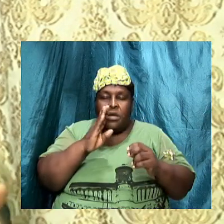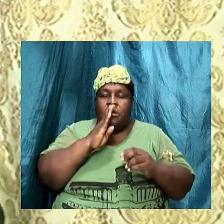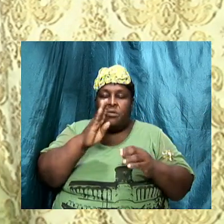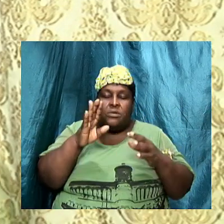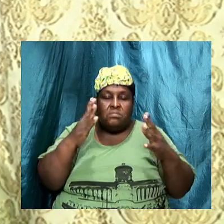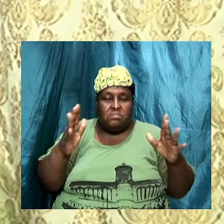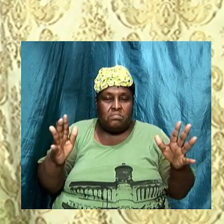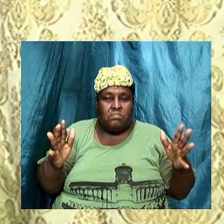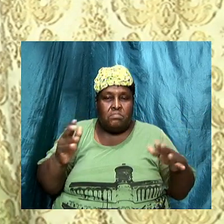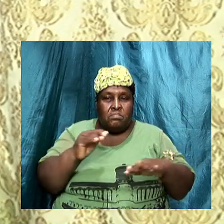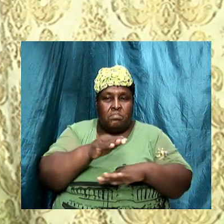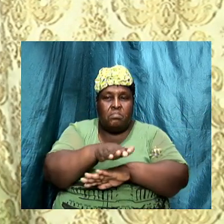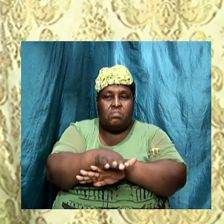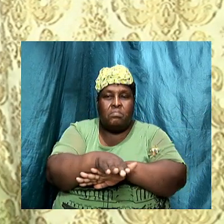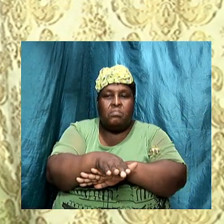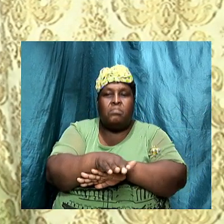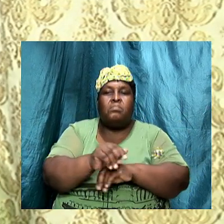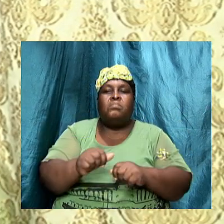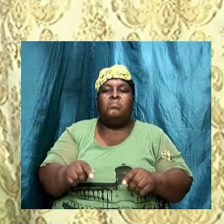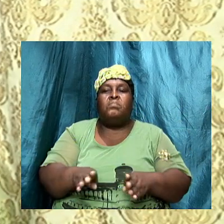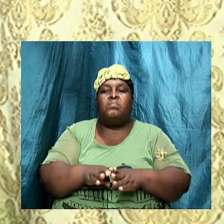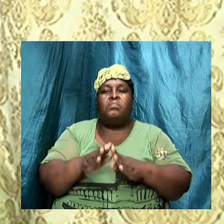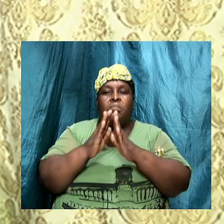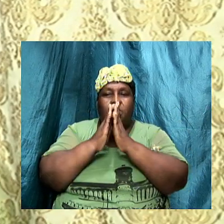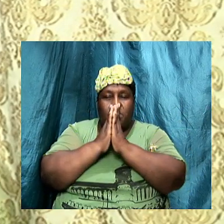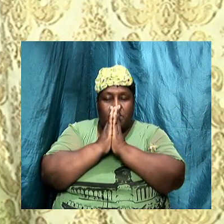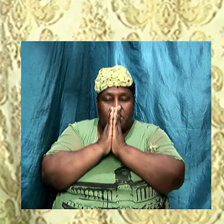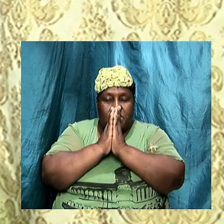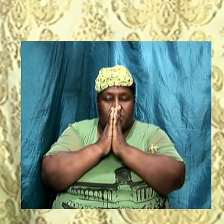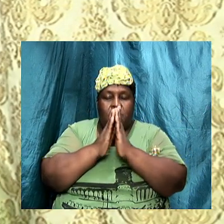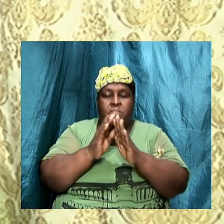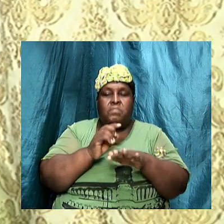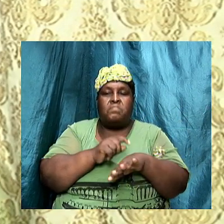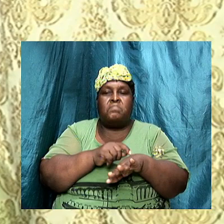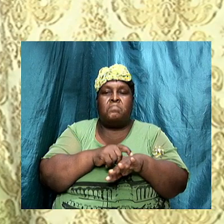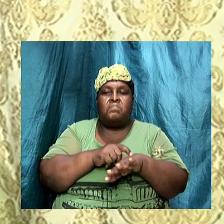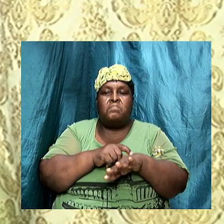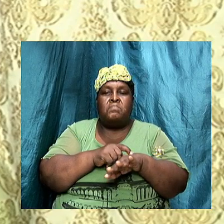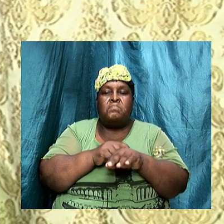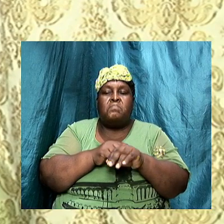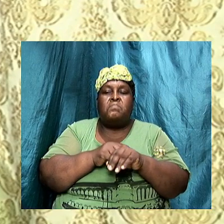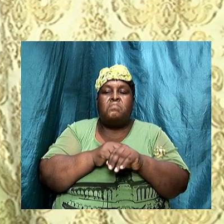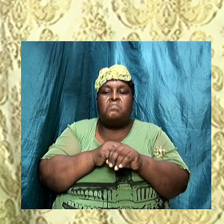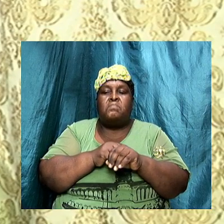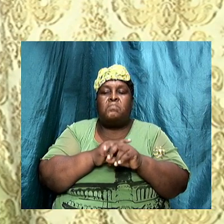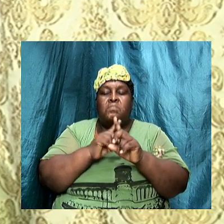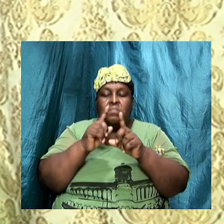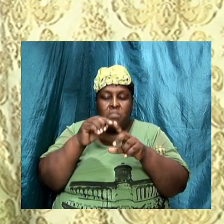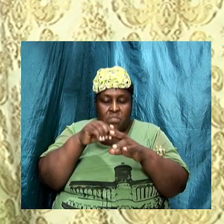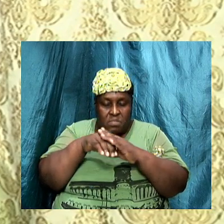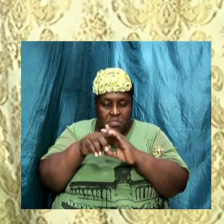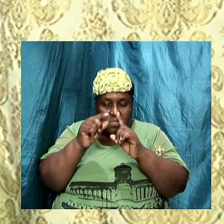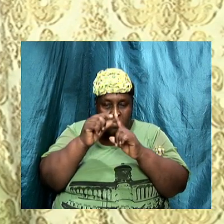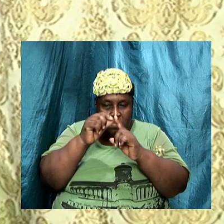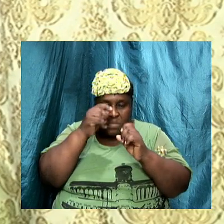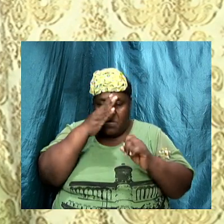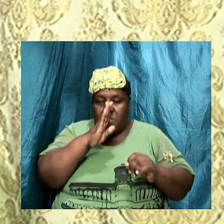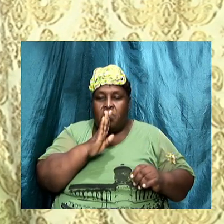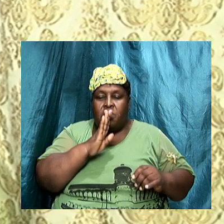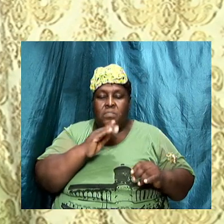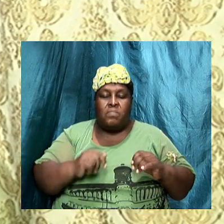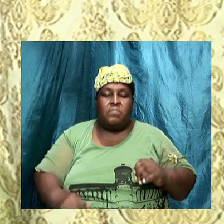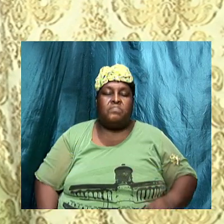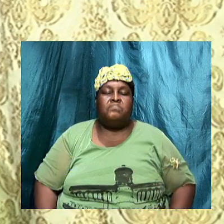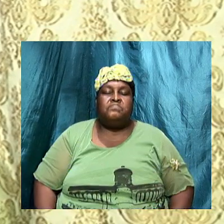As we proceed, I'd like to just breathe a word of prayer. And then we get straight into the word of the